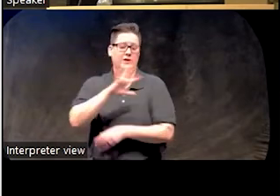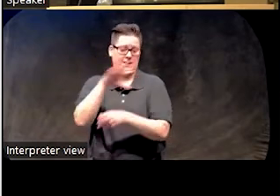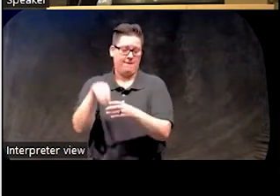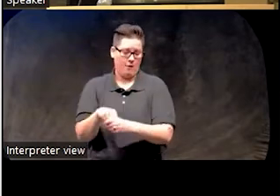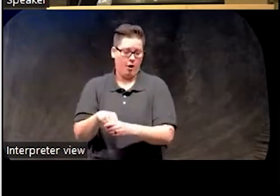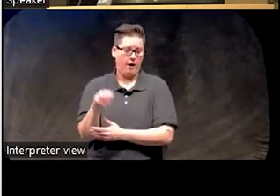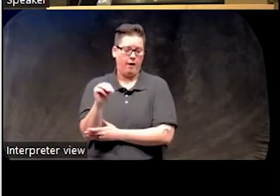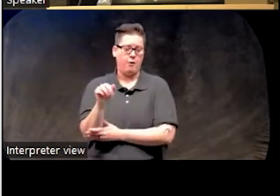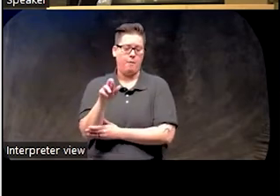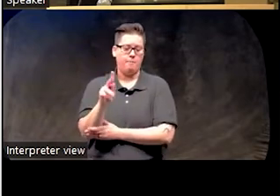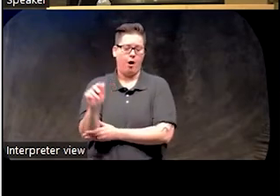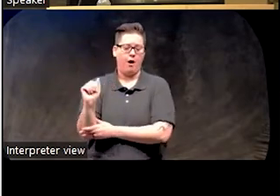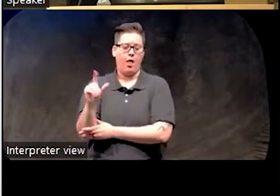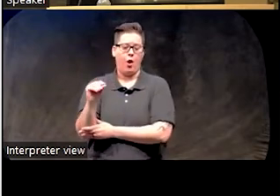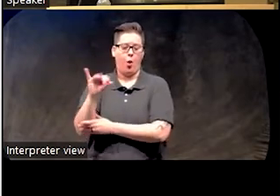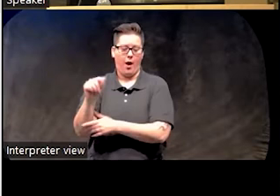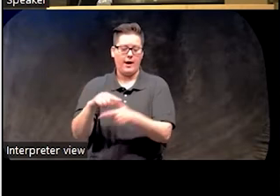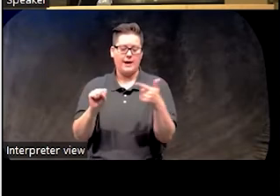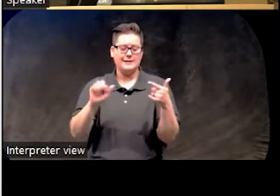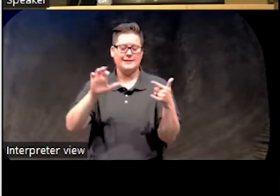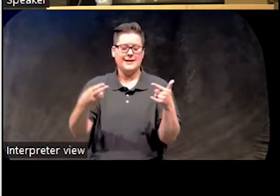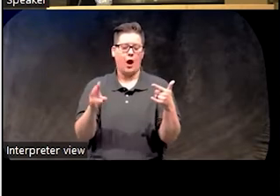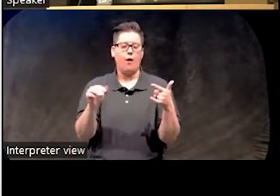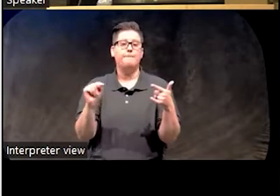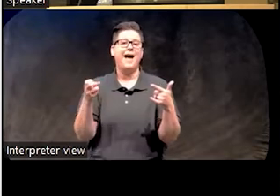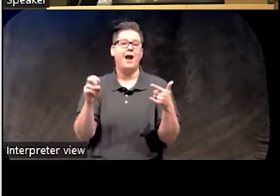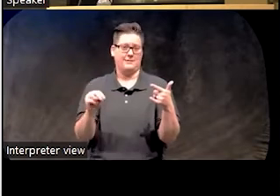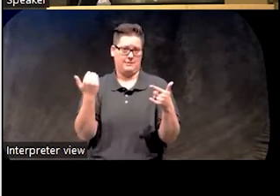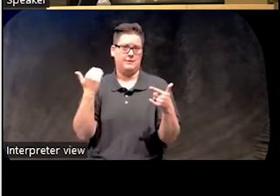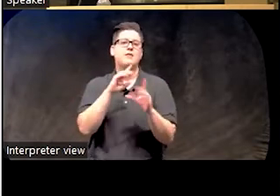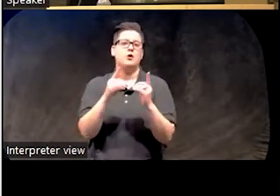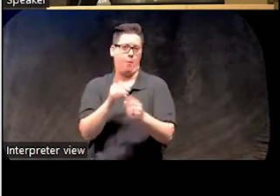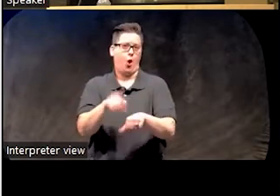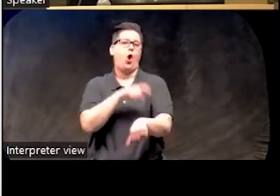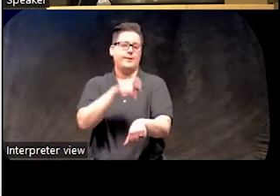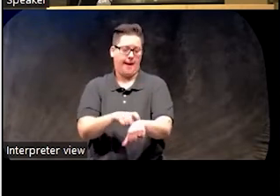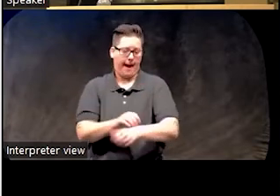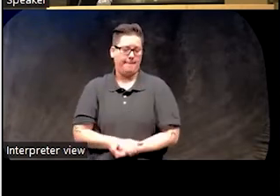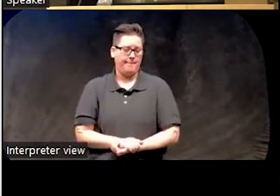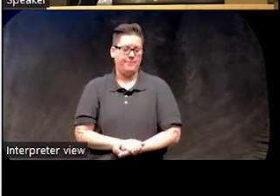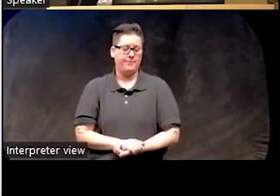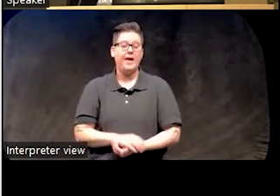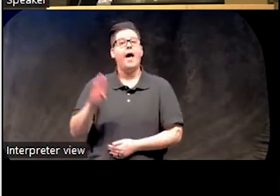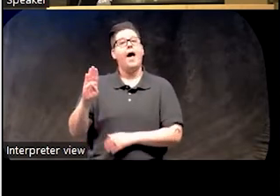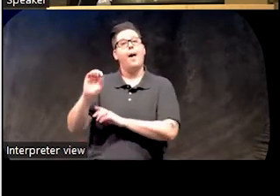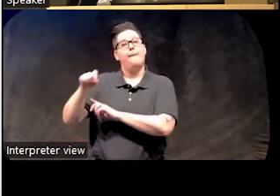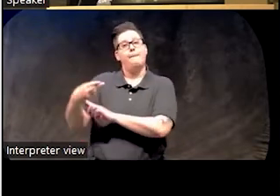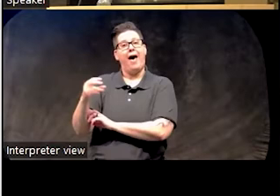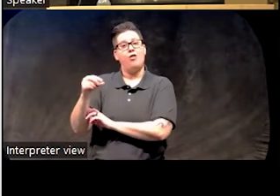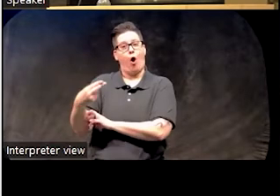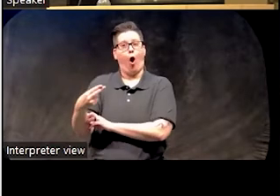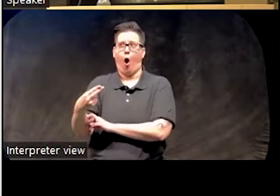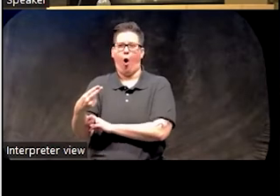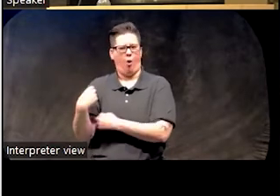services, Mark Alloy and Sarah Madison, both in the department for some time. And then Beth Ho, since around